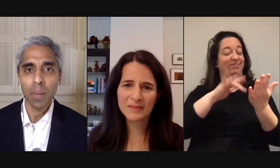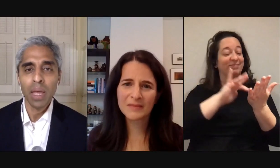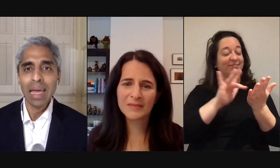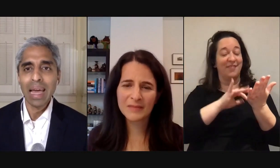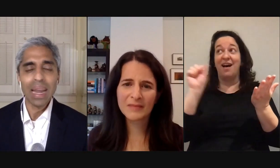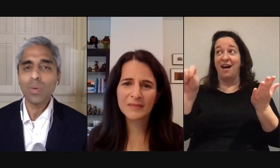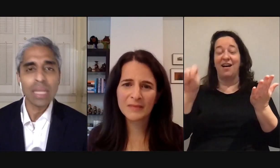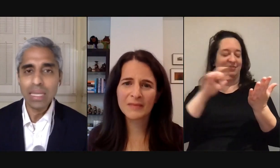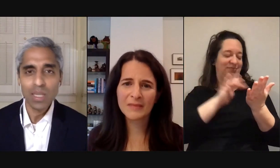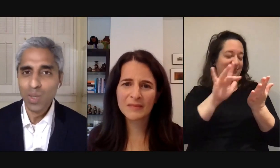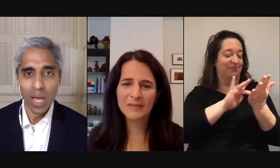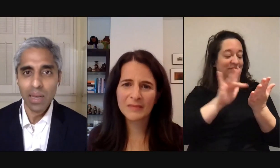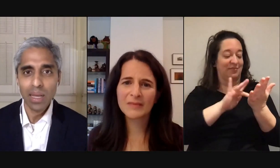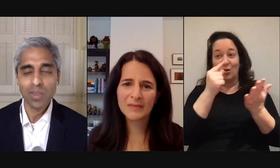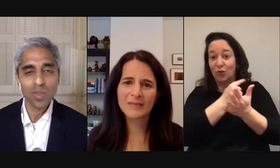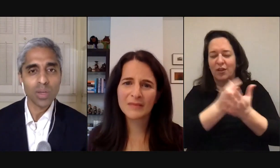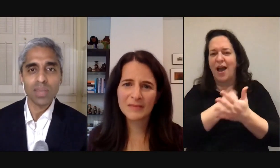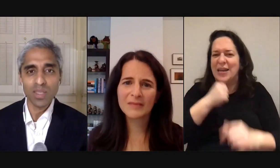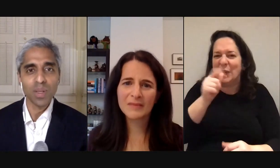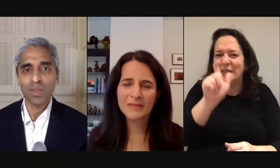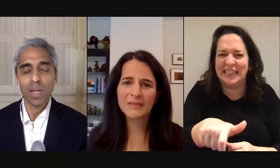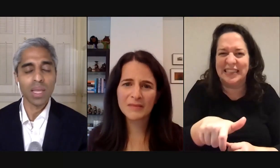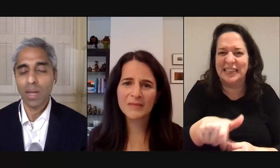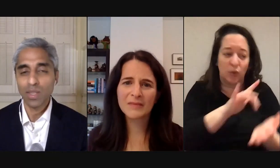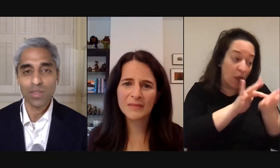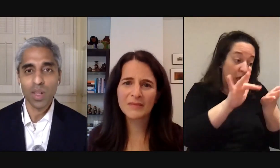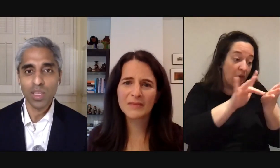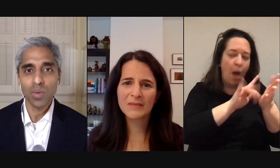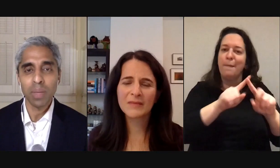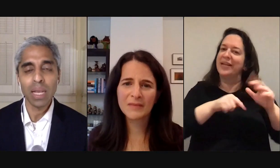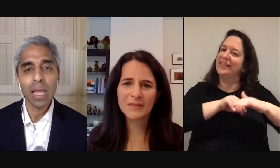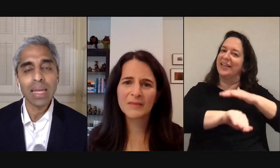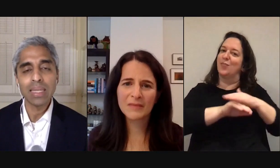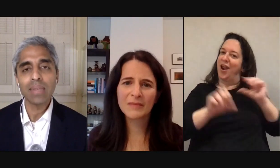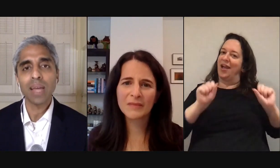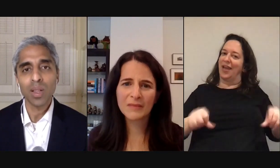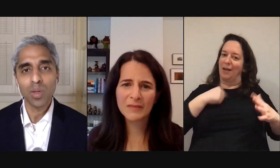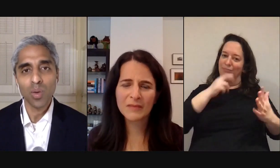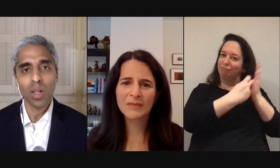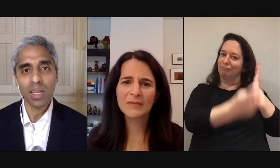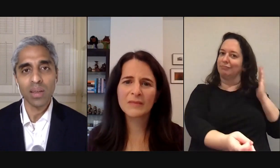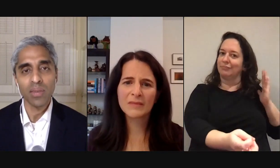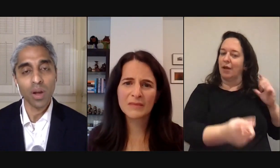that came up and i don't need to do that it's just so accessible it's right there and i just fall into it but it does dilute the quality of our